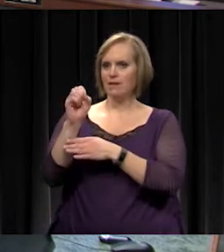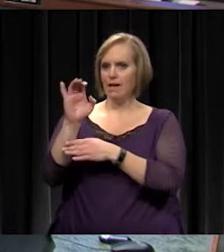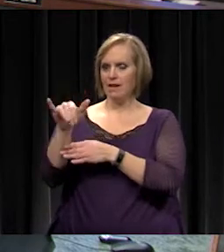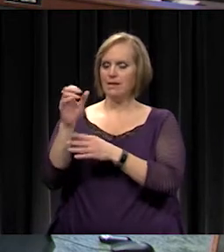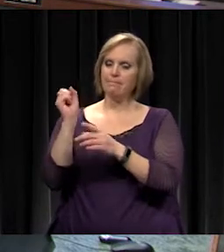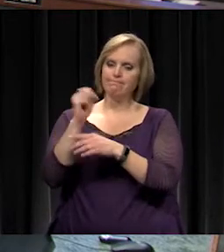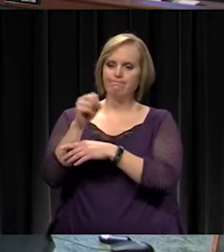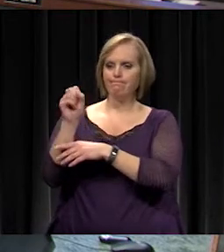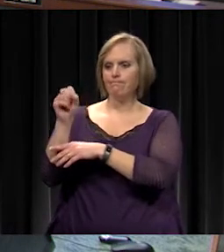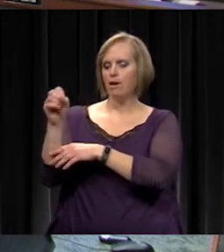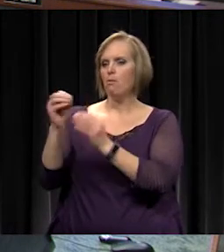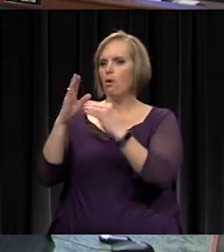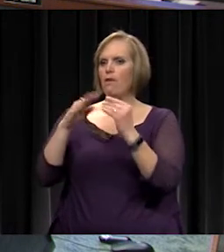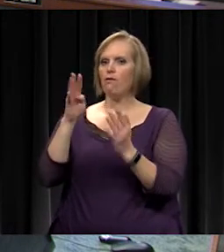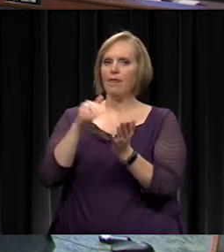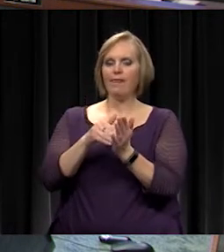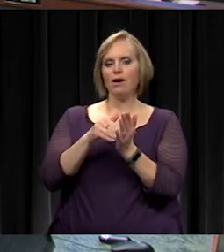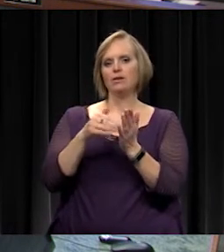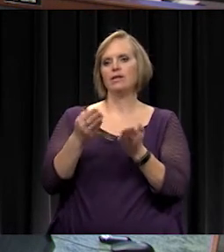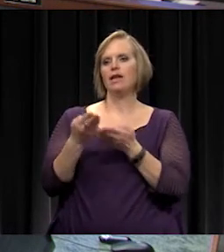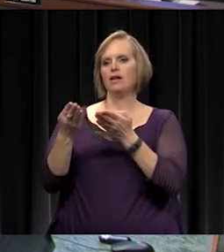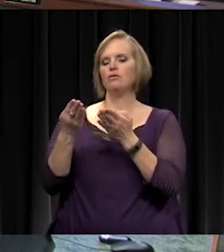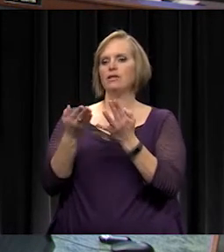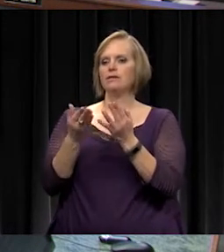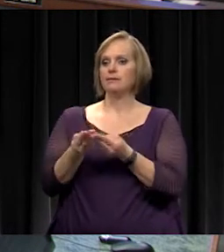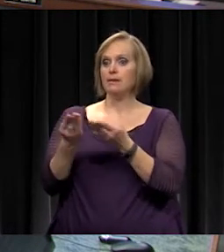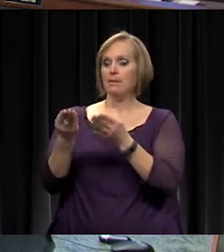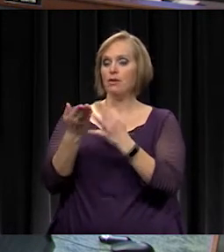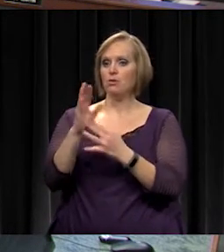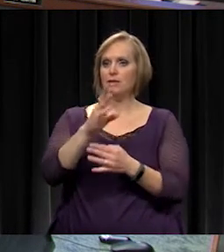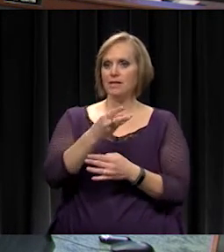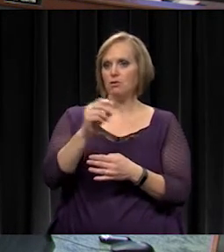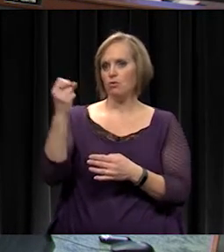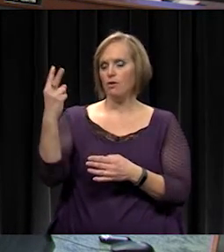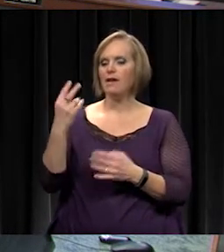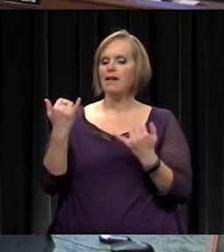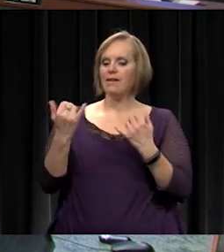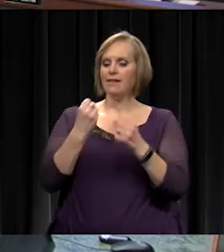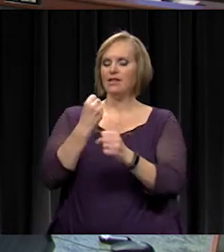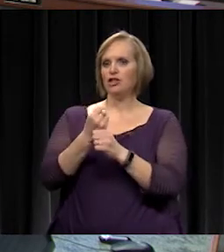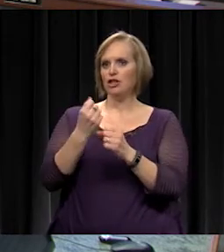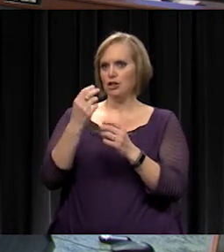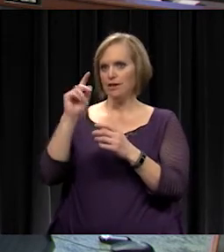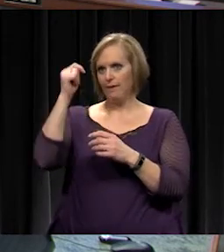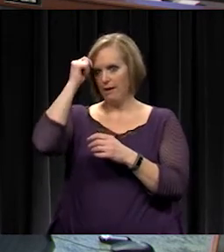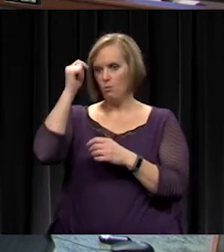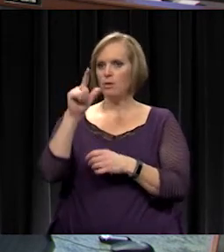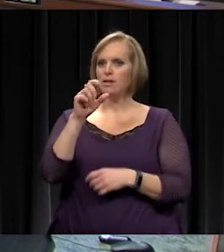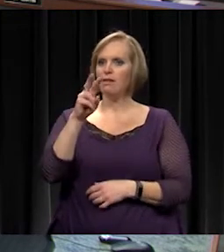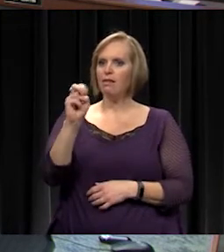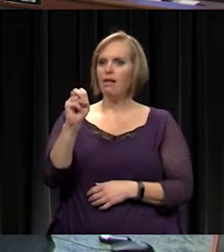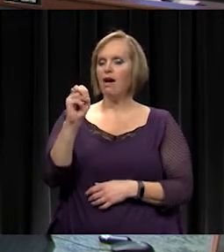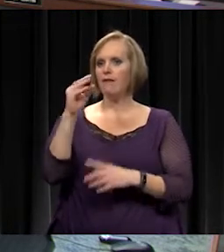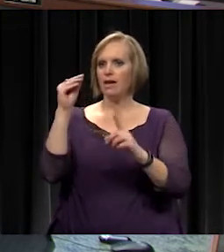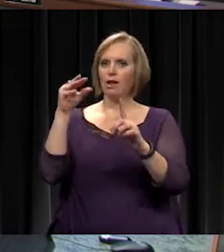entries submitted by 6th through 12th grade students. This year's theme was Love Illuminates Life. Congratulations, Callie.